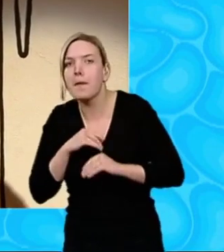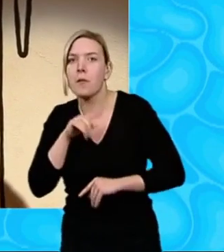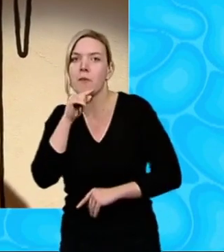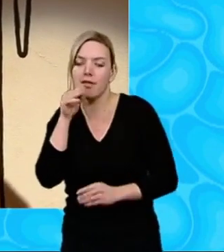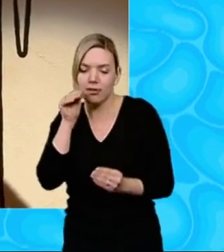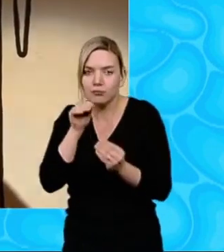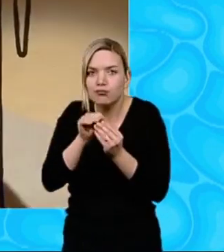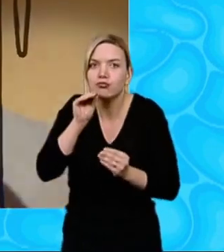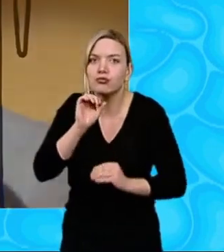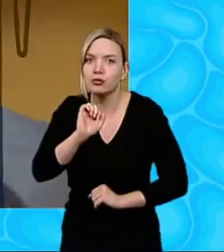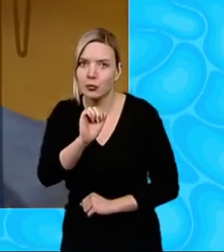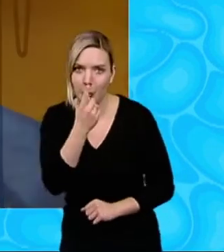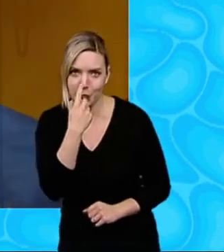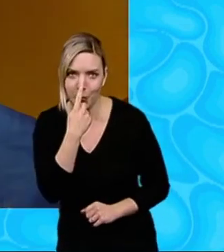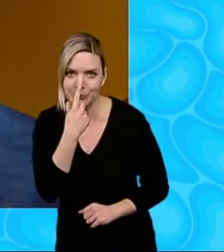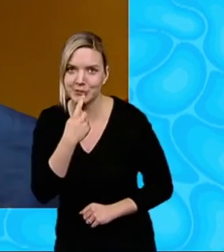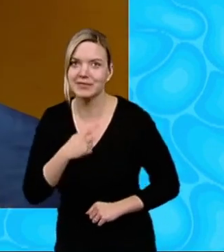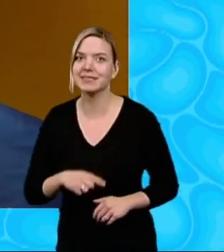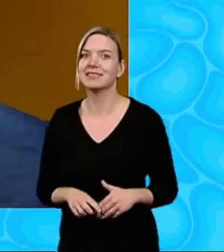tiny nose